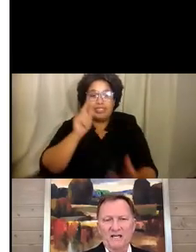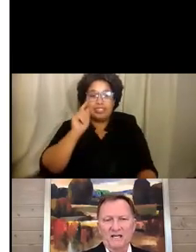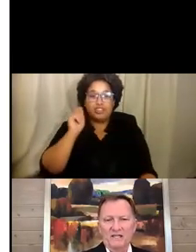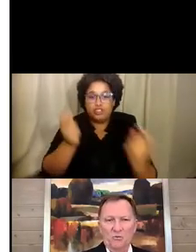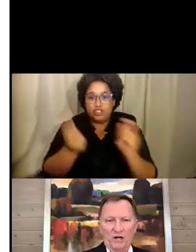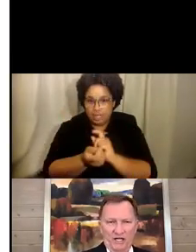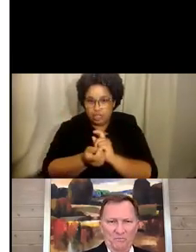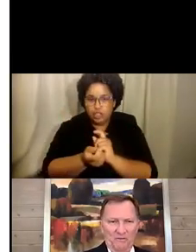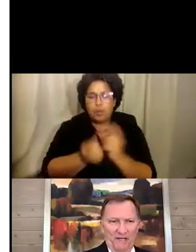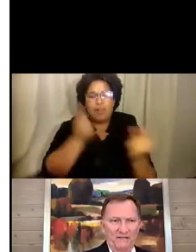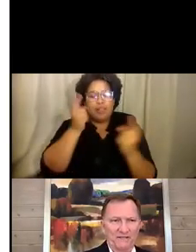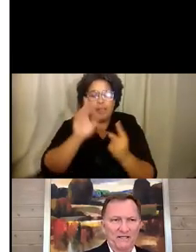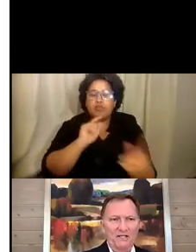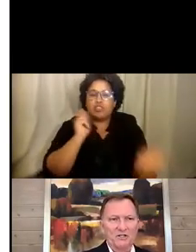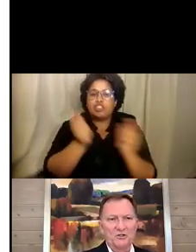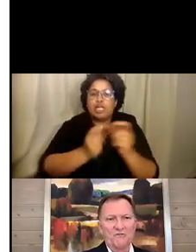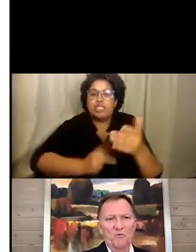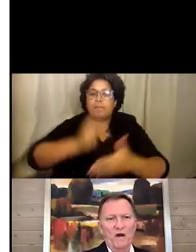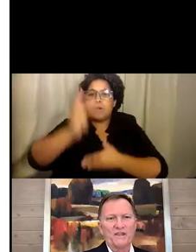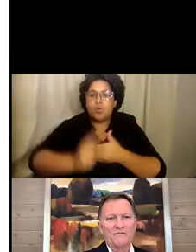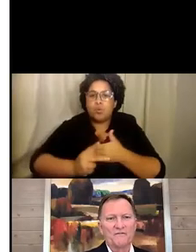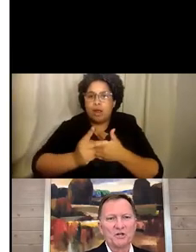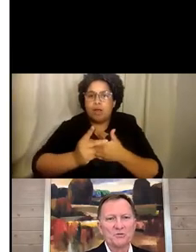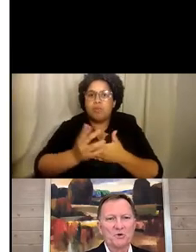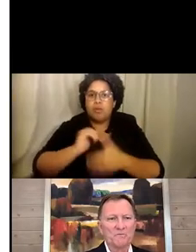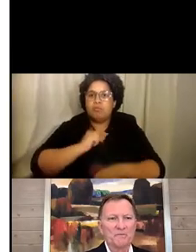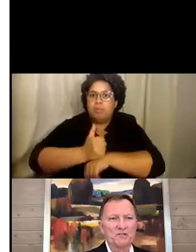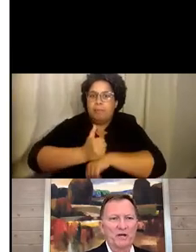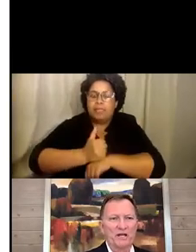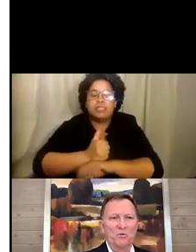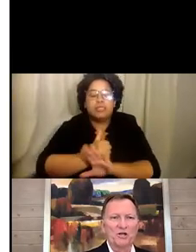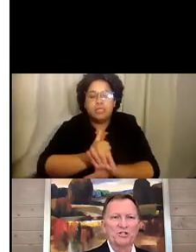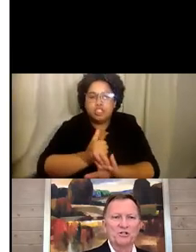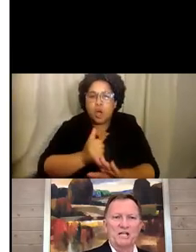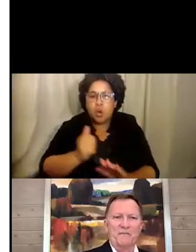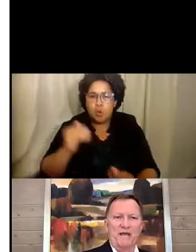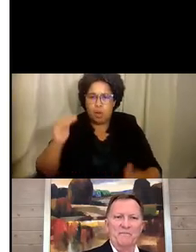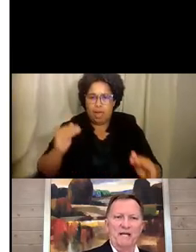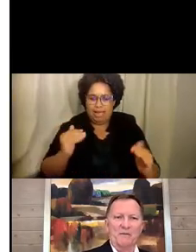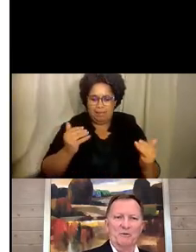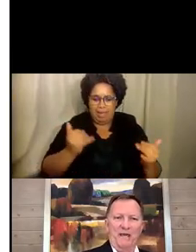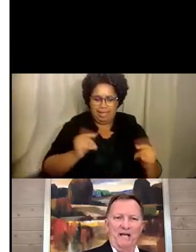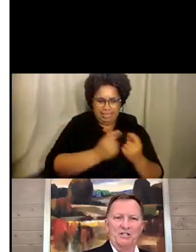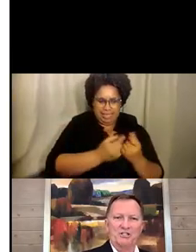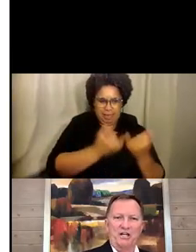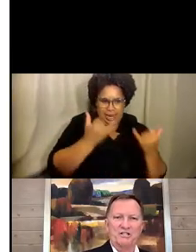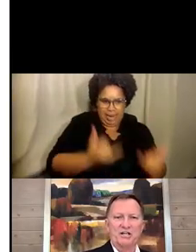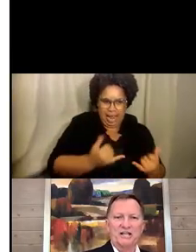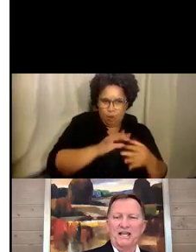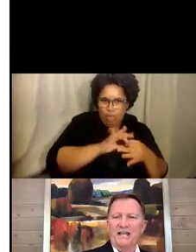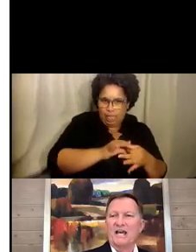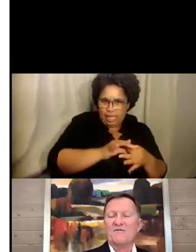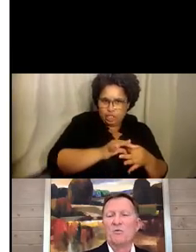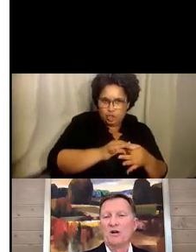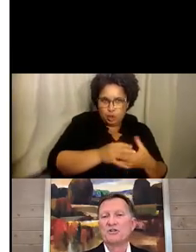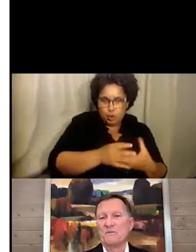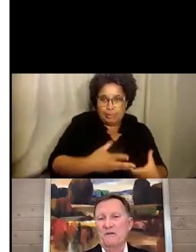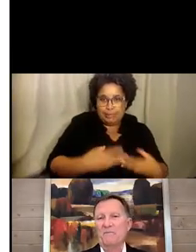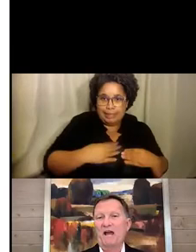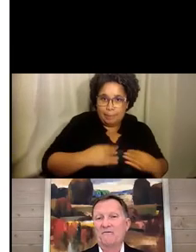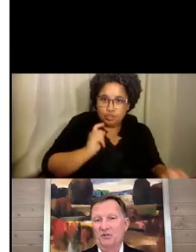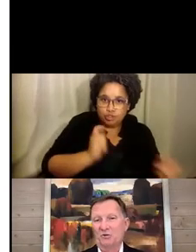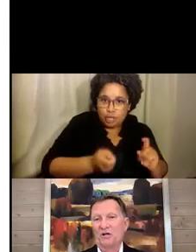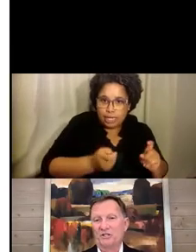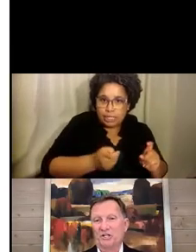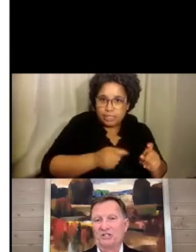have, that you want to implement, you sort of weigh the first one between where's your team at and being able to manage change and kind of where's the